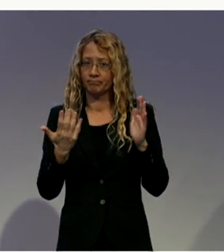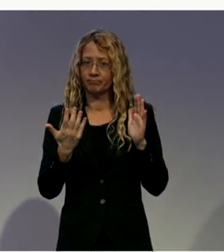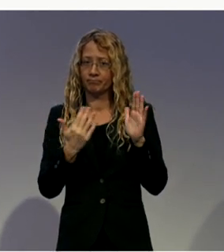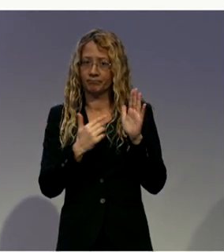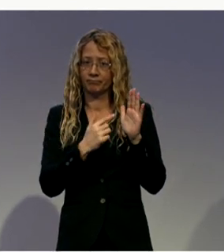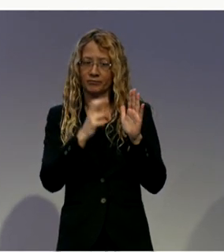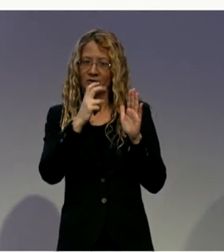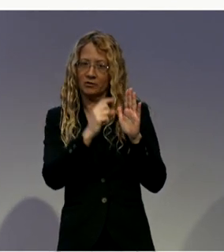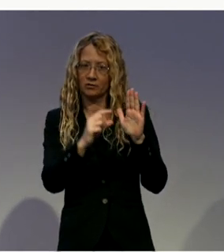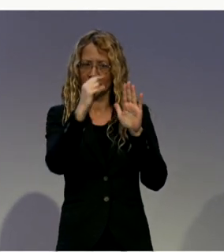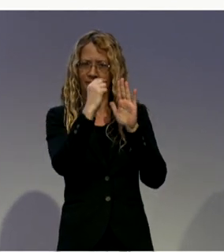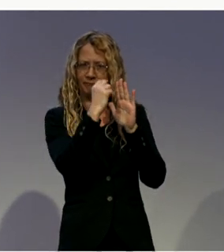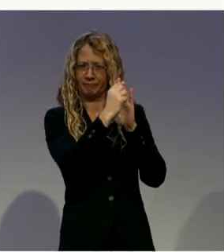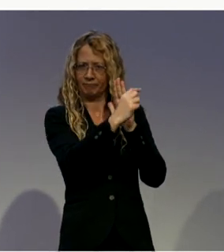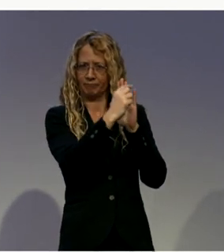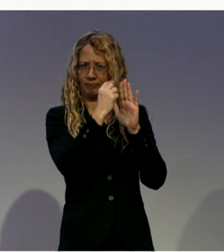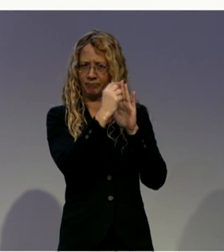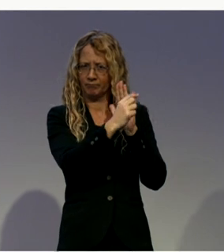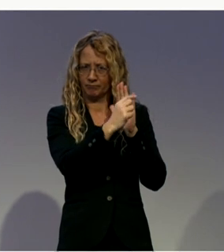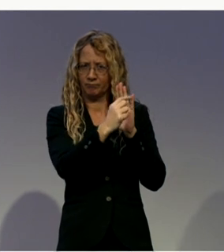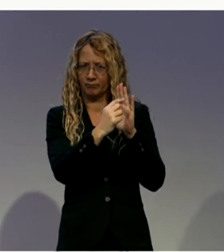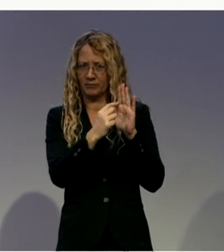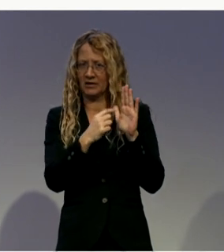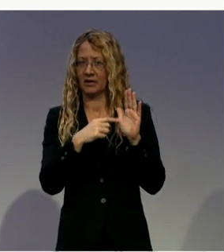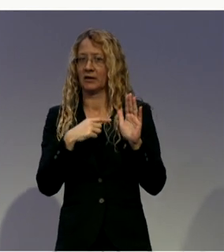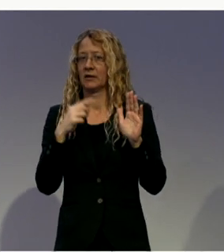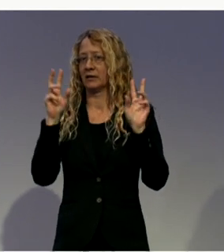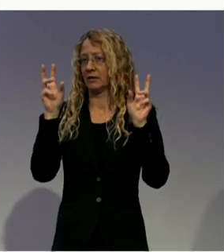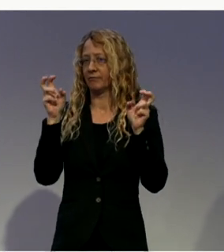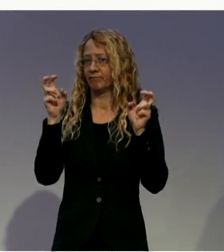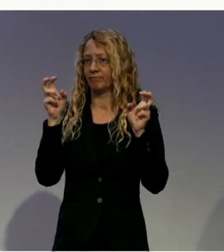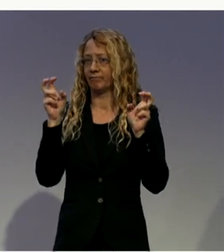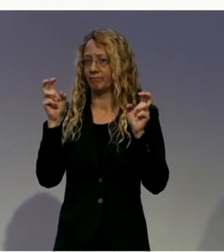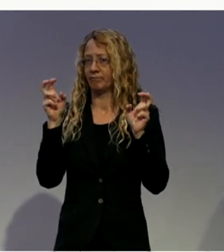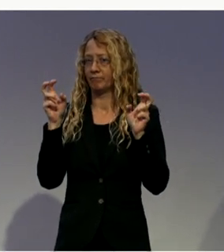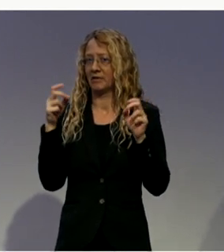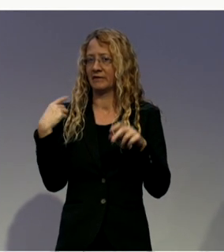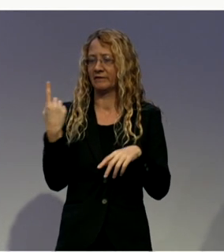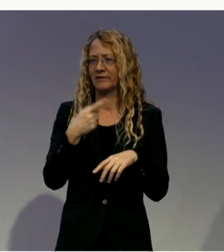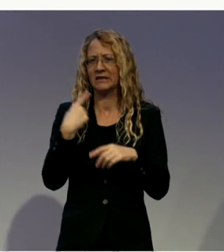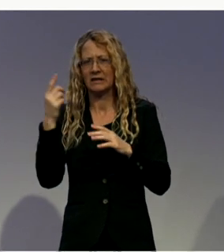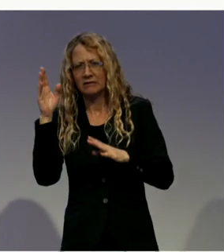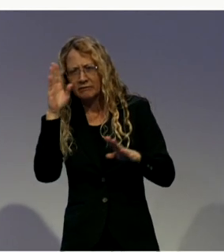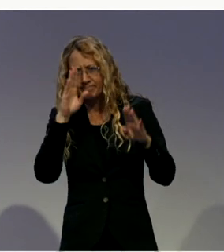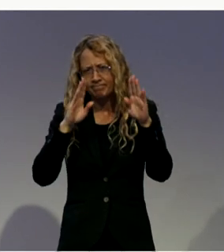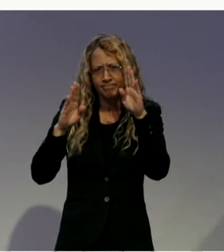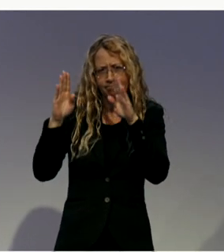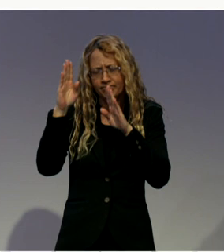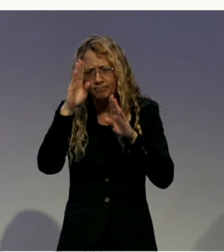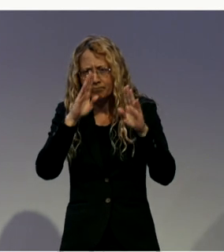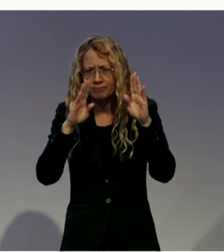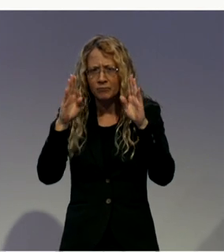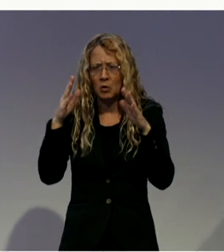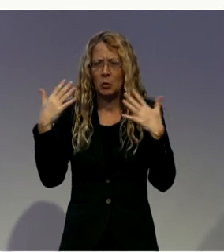we are concerned about the difficult conditions faced by persons with disabilities who are subject